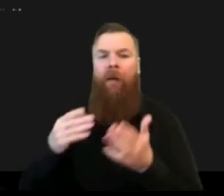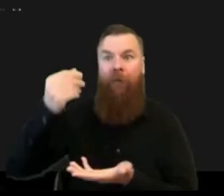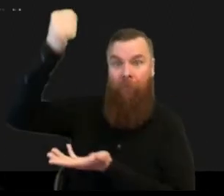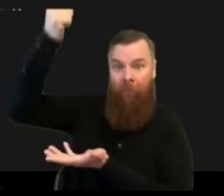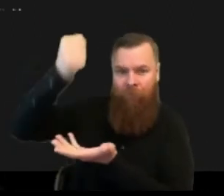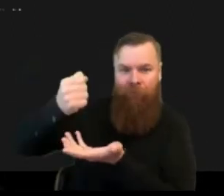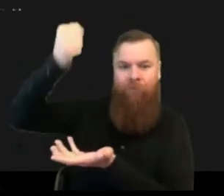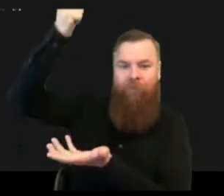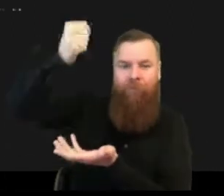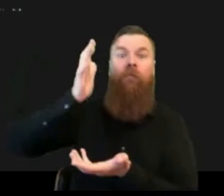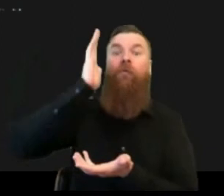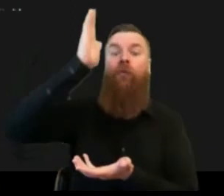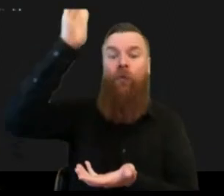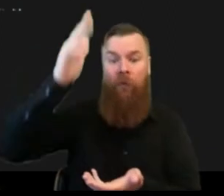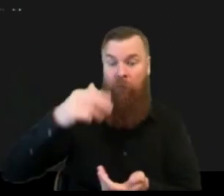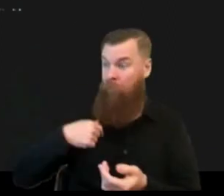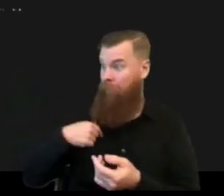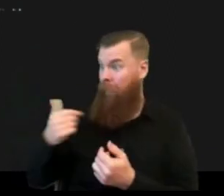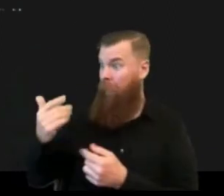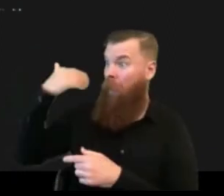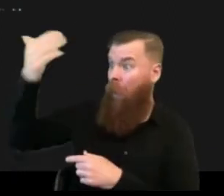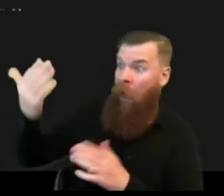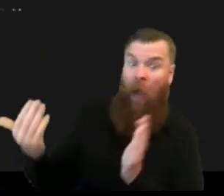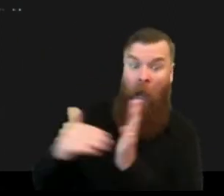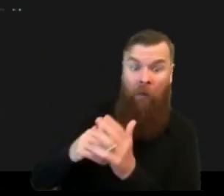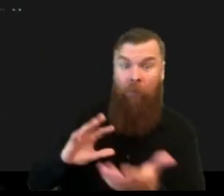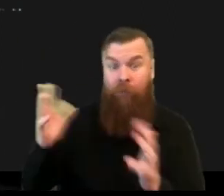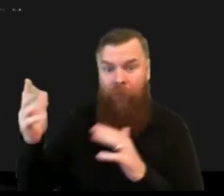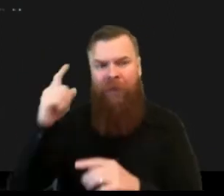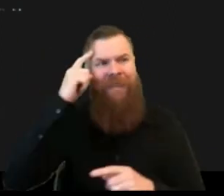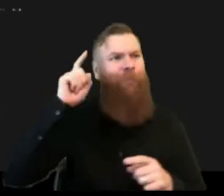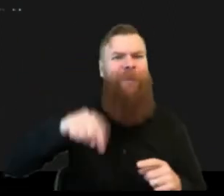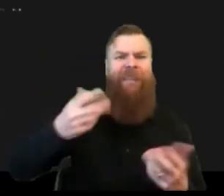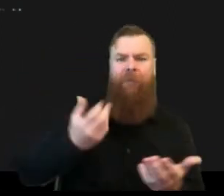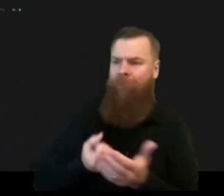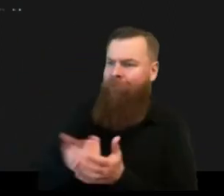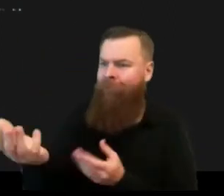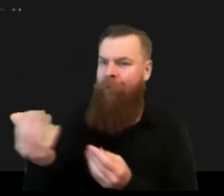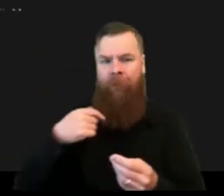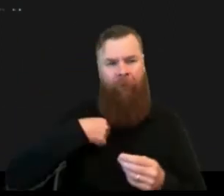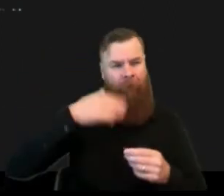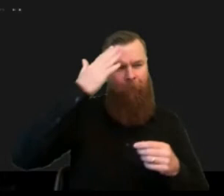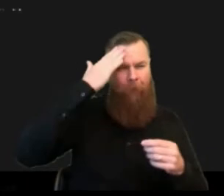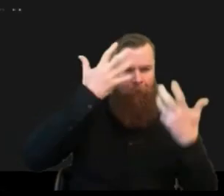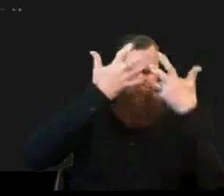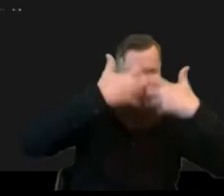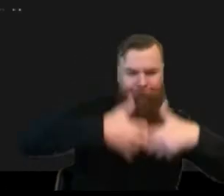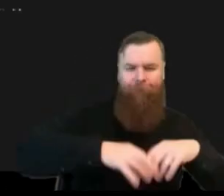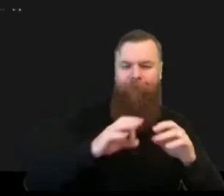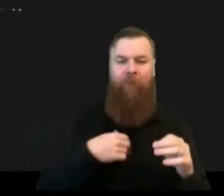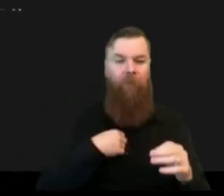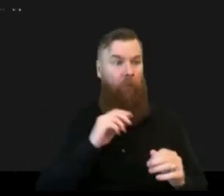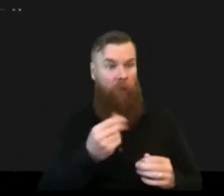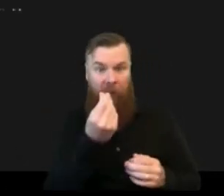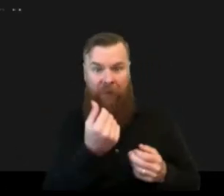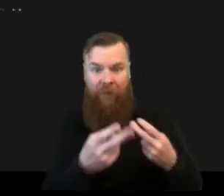it helps us to better target the kind of whatever funds we have to reduce the risk of of an impact impact disasters